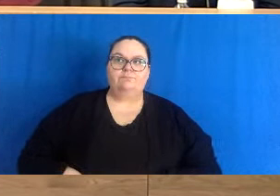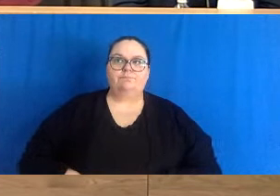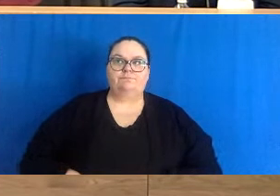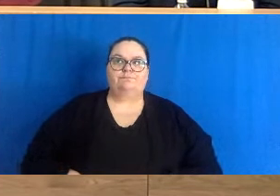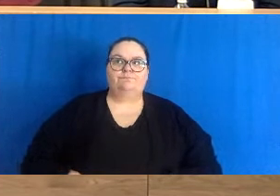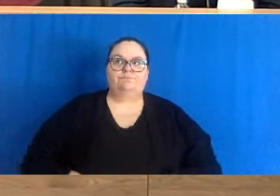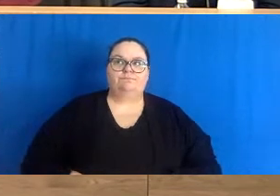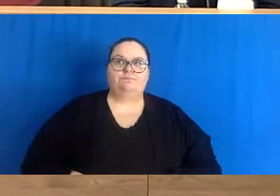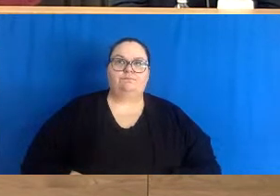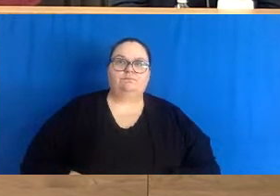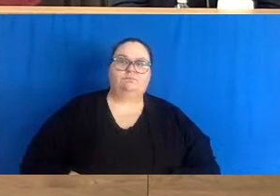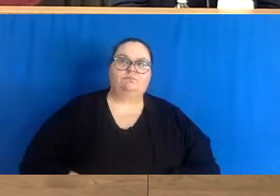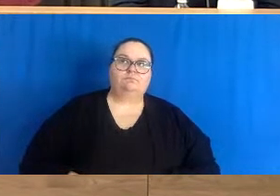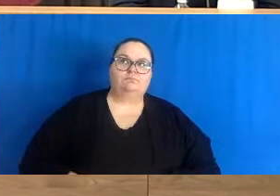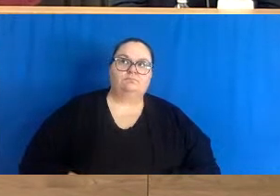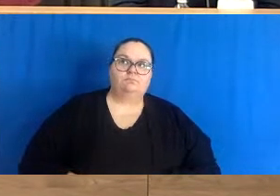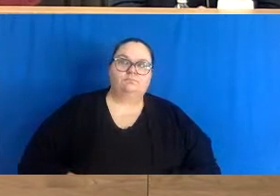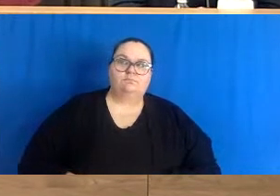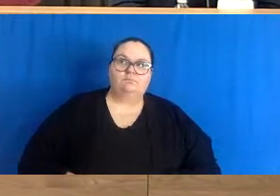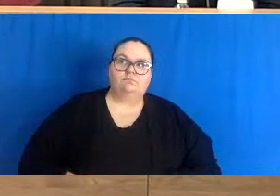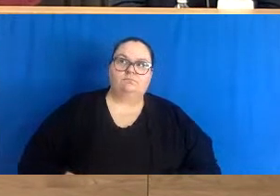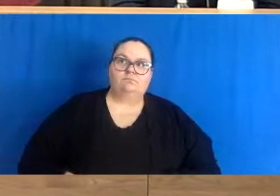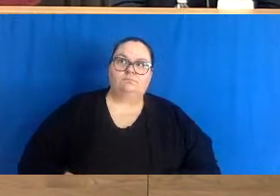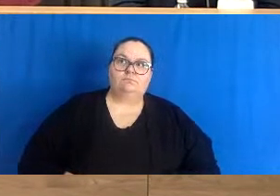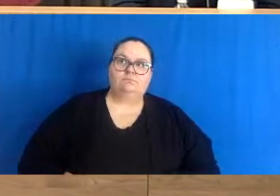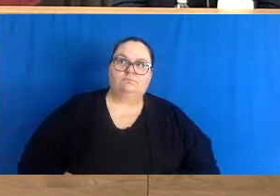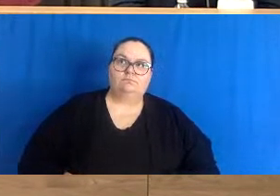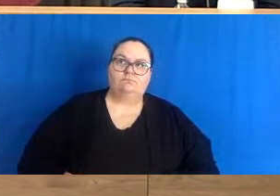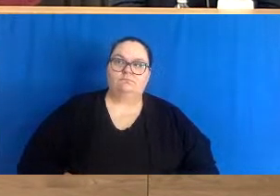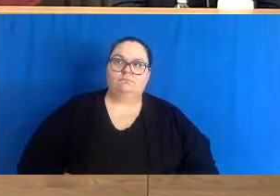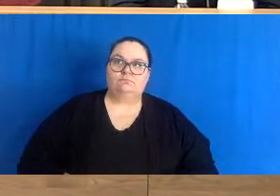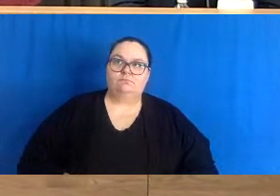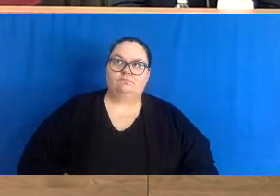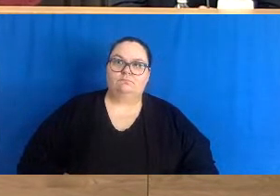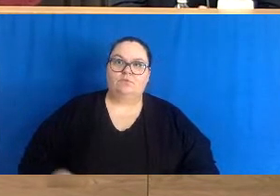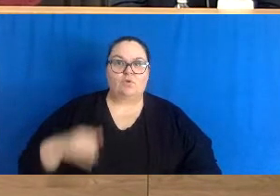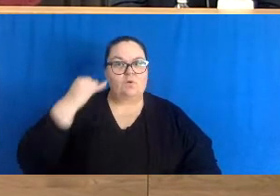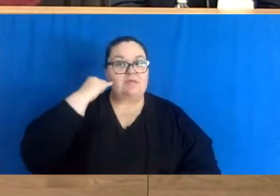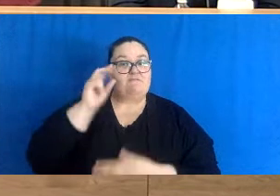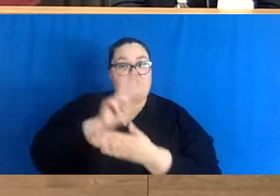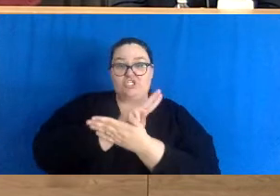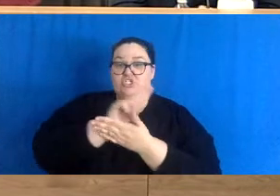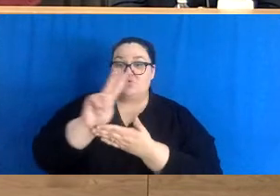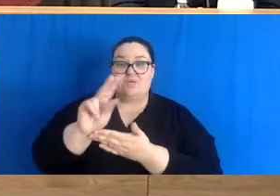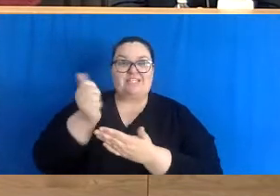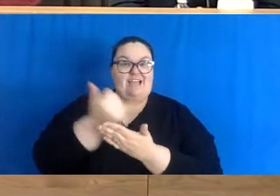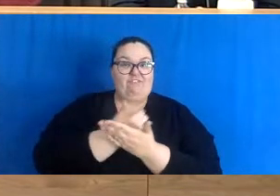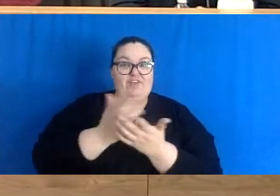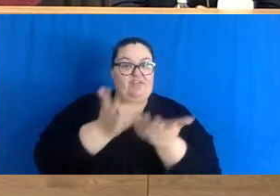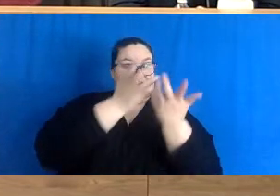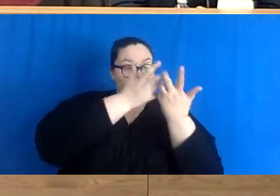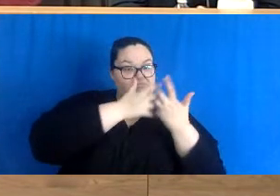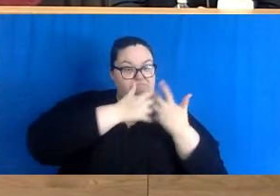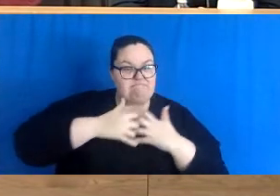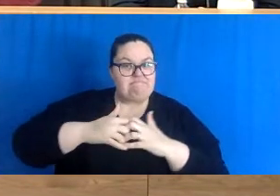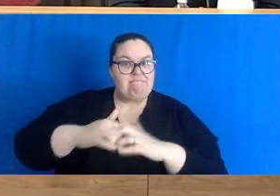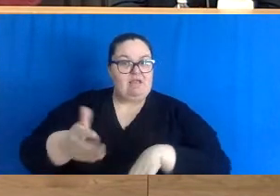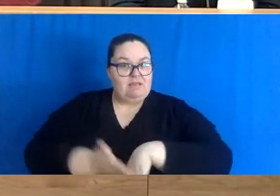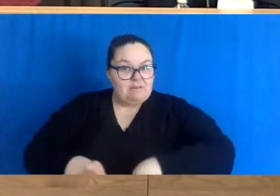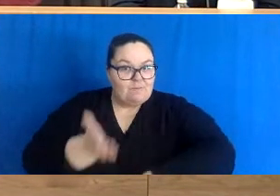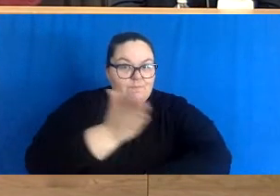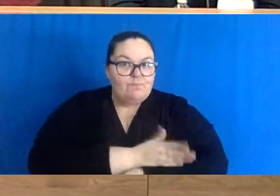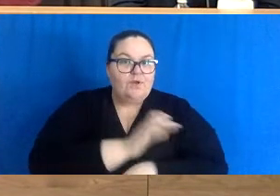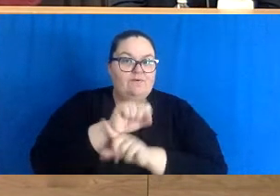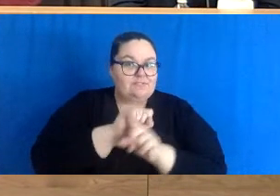everything goes as planned in the next two weeks and that we manage to make the number of